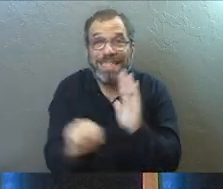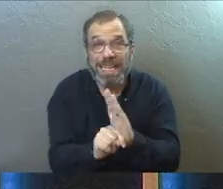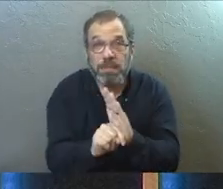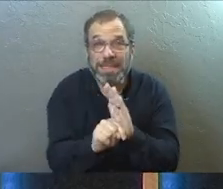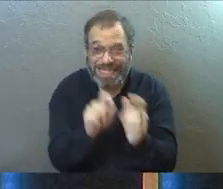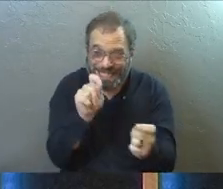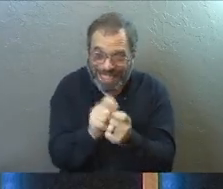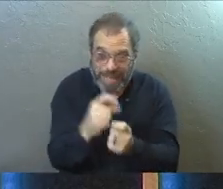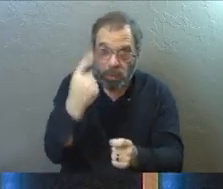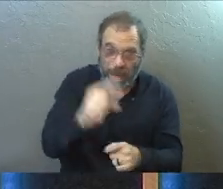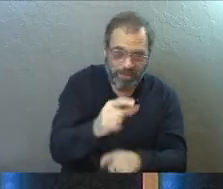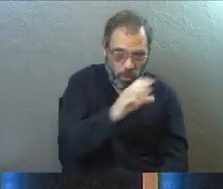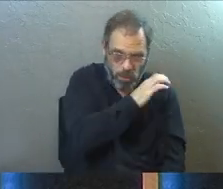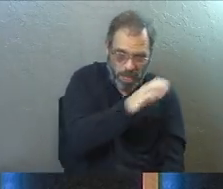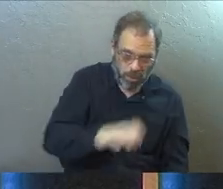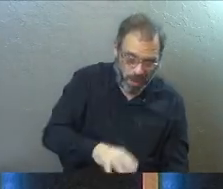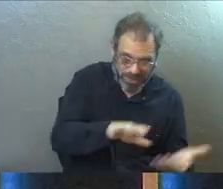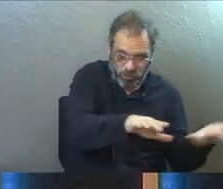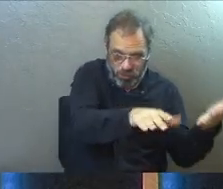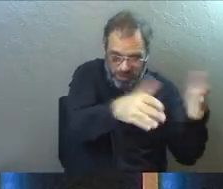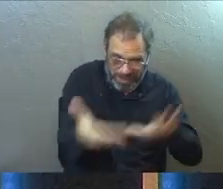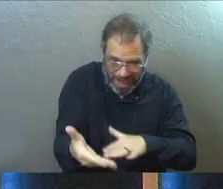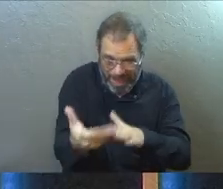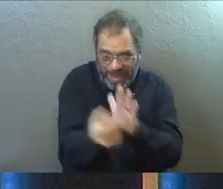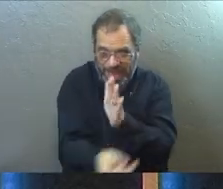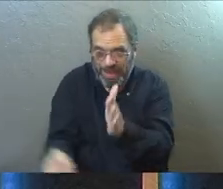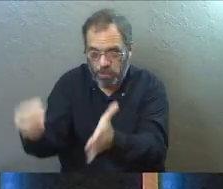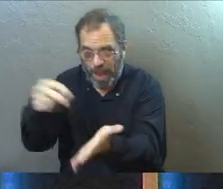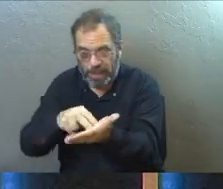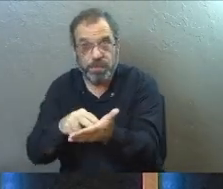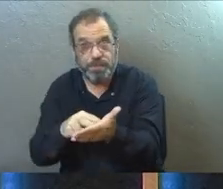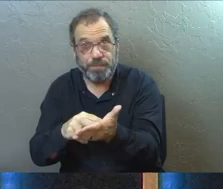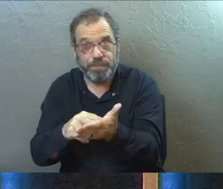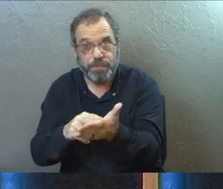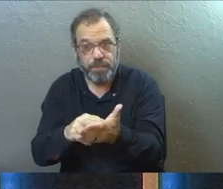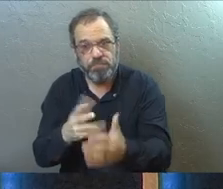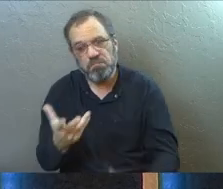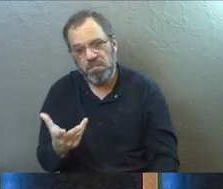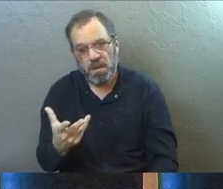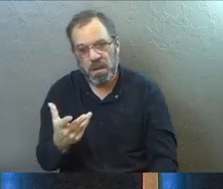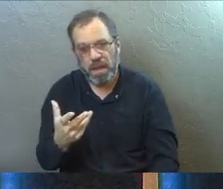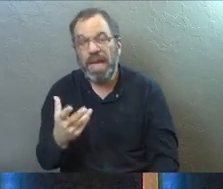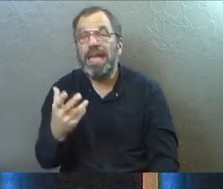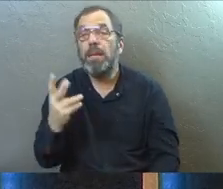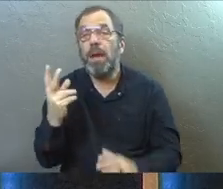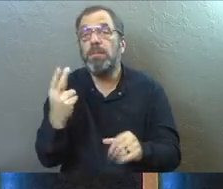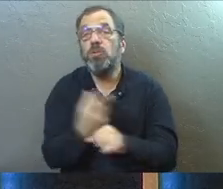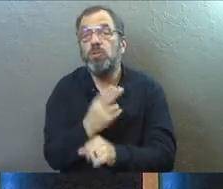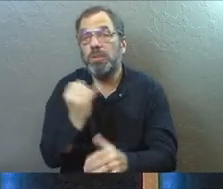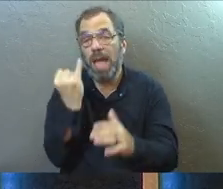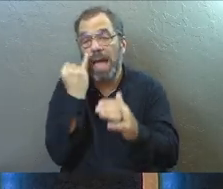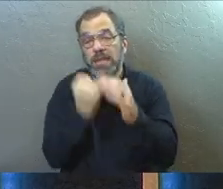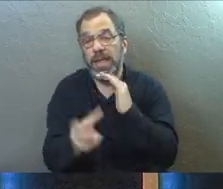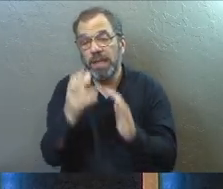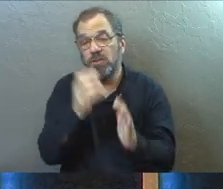exactly why the Christ was to die and rise again. He probably went to Isaiah 53.